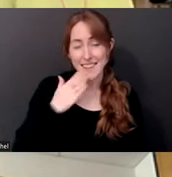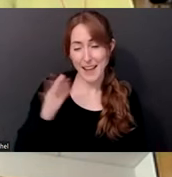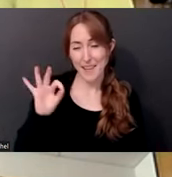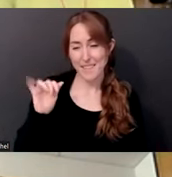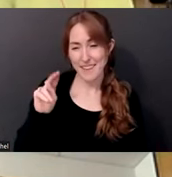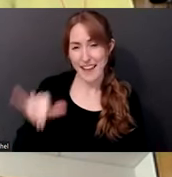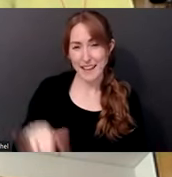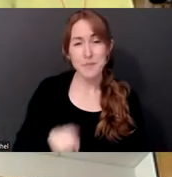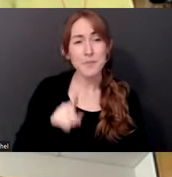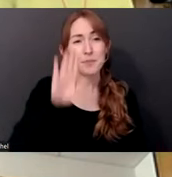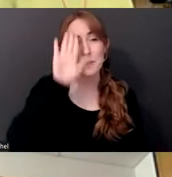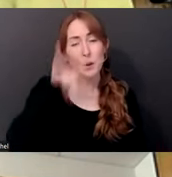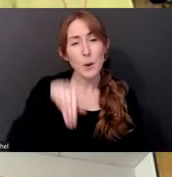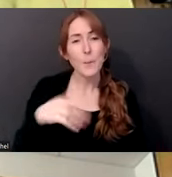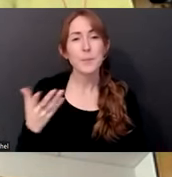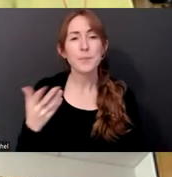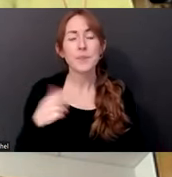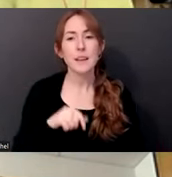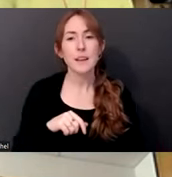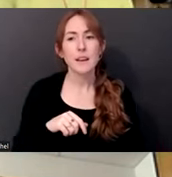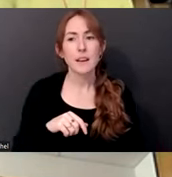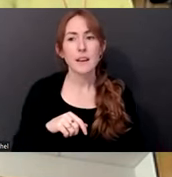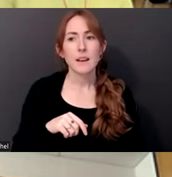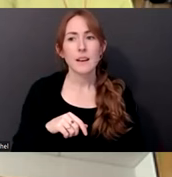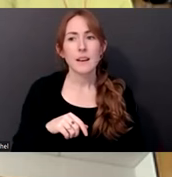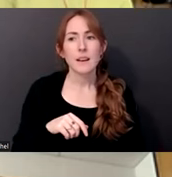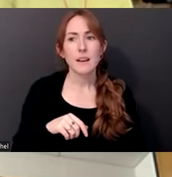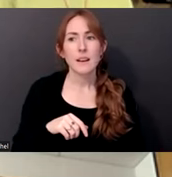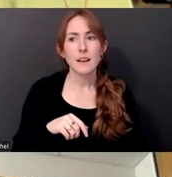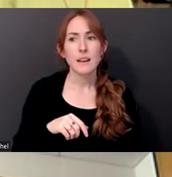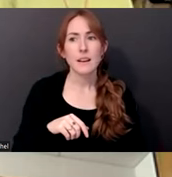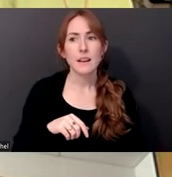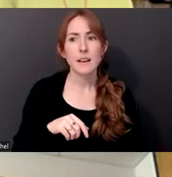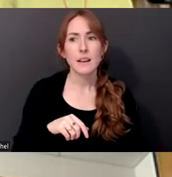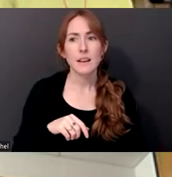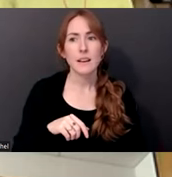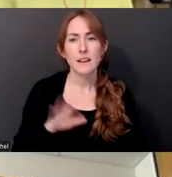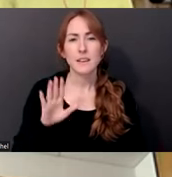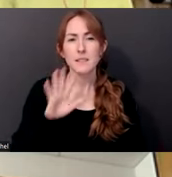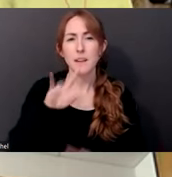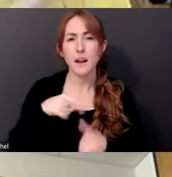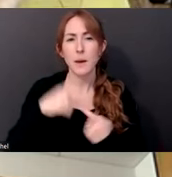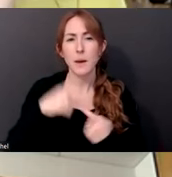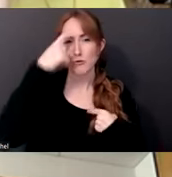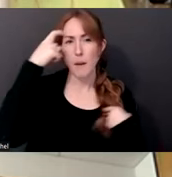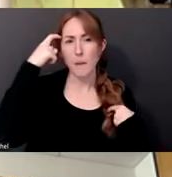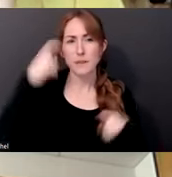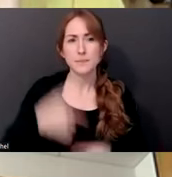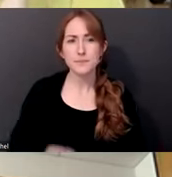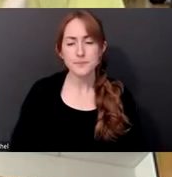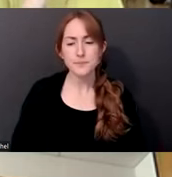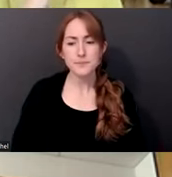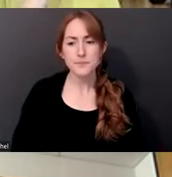You know, the, the whole question of, of trauma, one of the things that's really struck me, um,